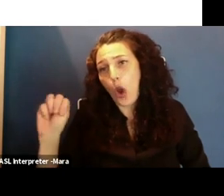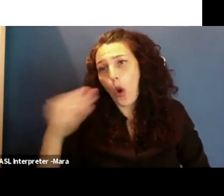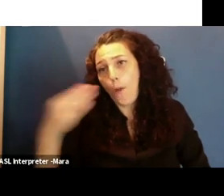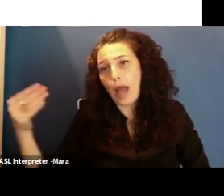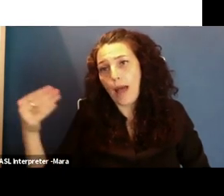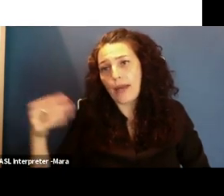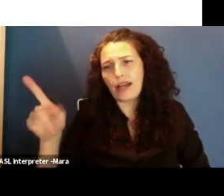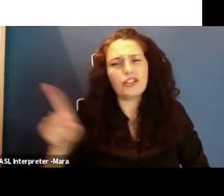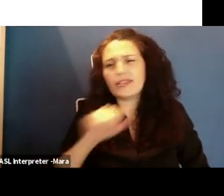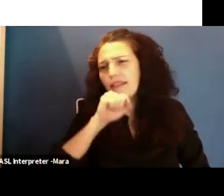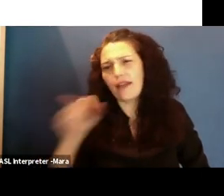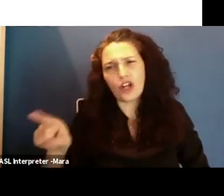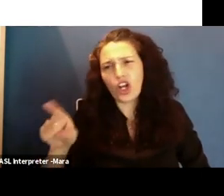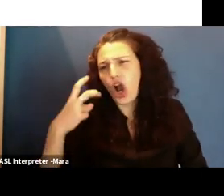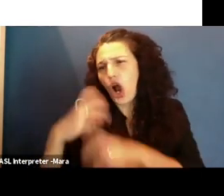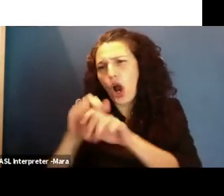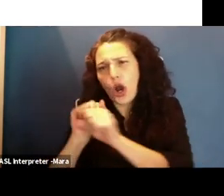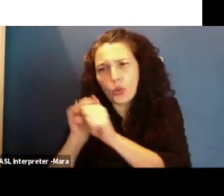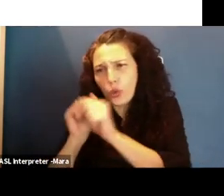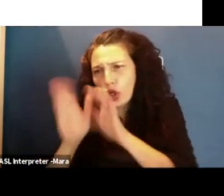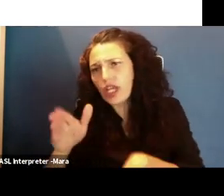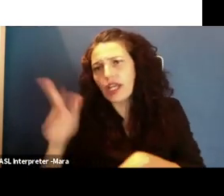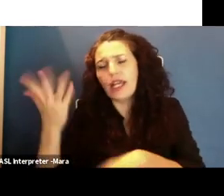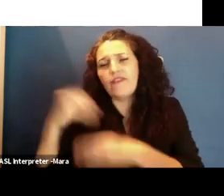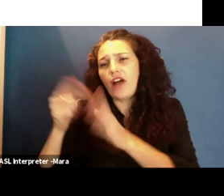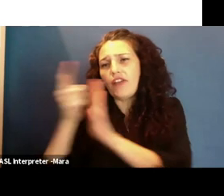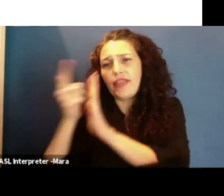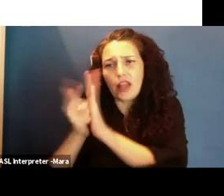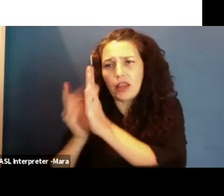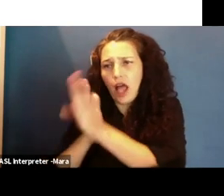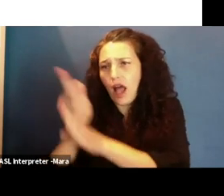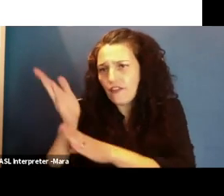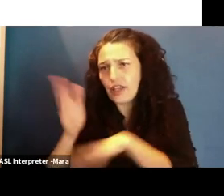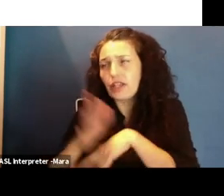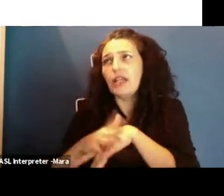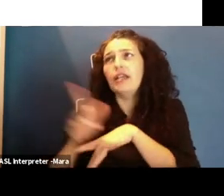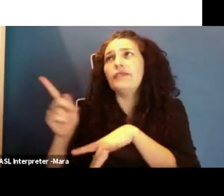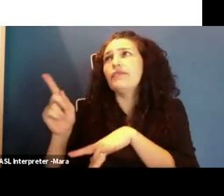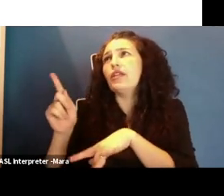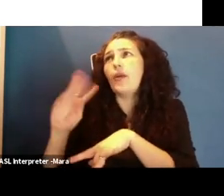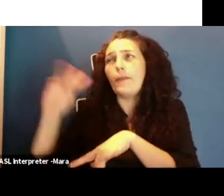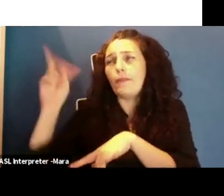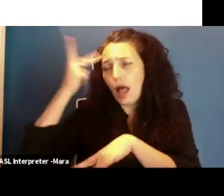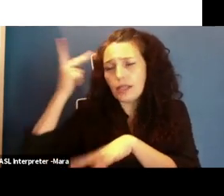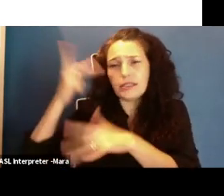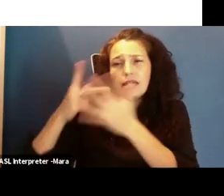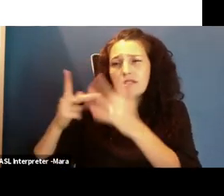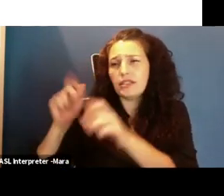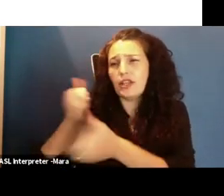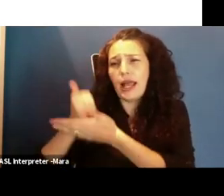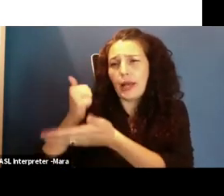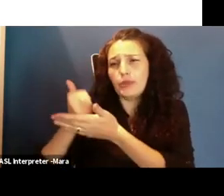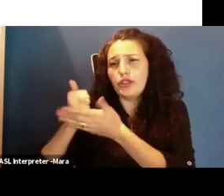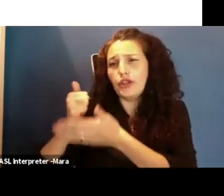field and she's been with politics and helping the former president of the United States. I just love her. She's amazing to